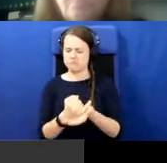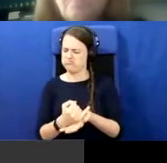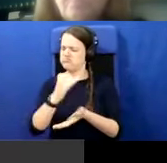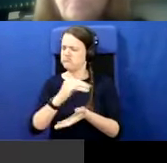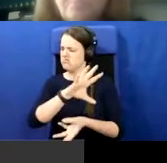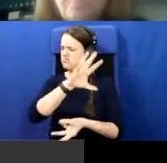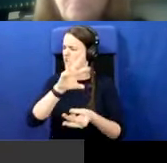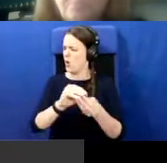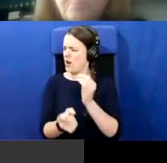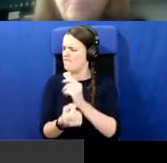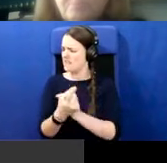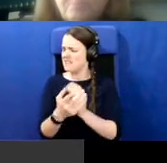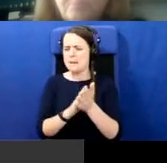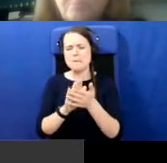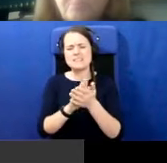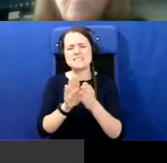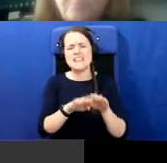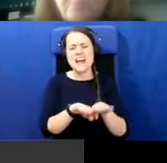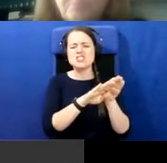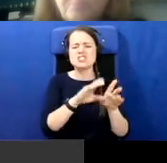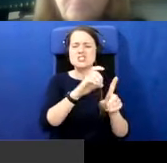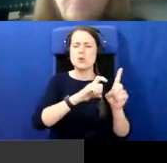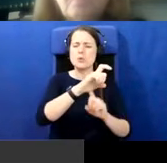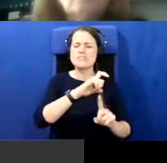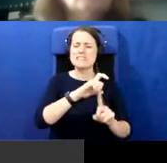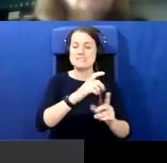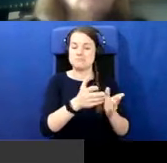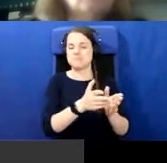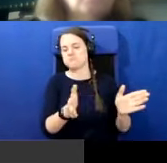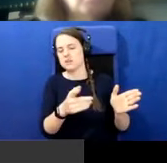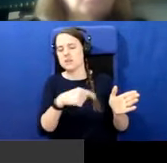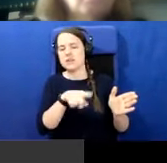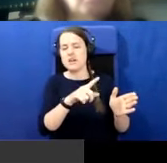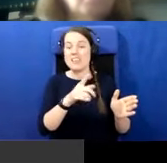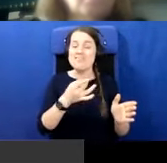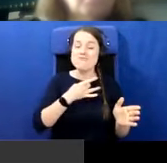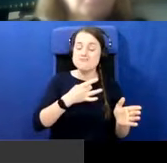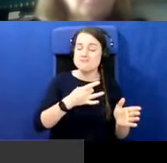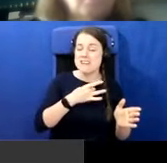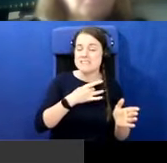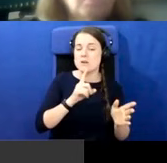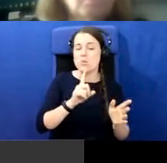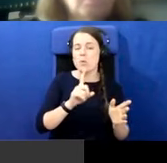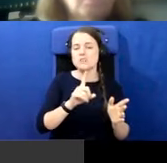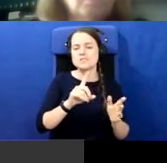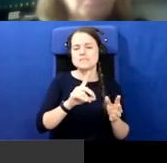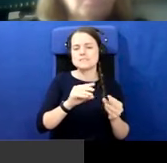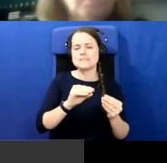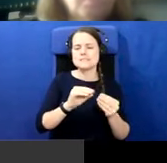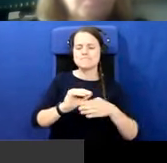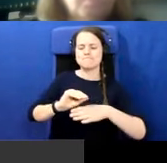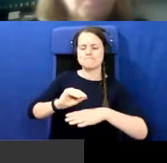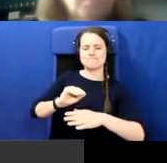that nationalists lose the nationalist community broadly runs the risk of ceding the opportunity